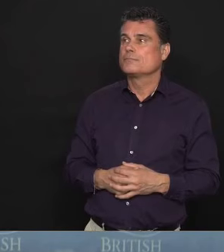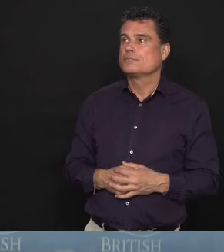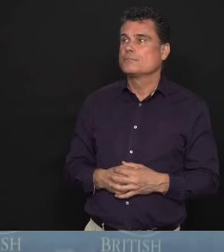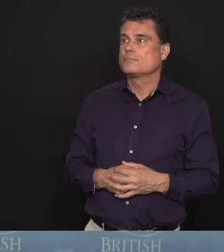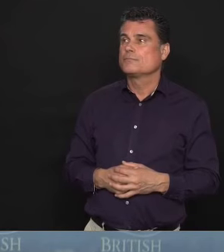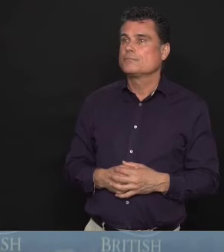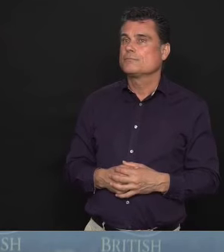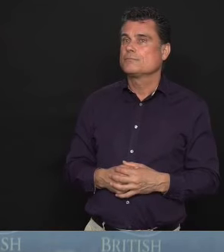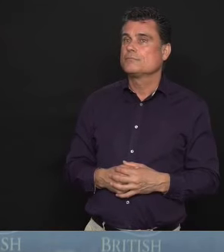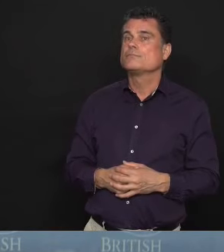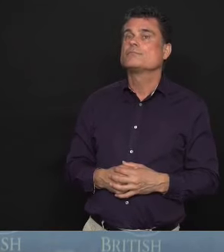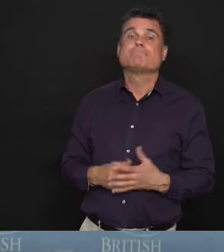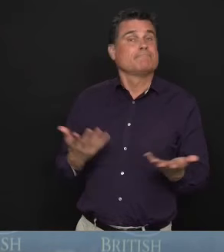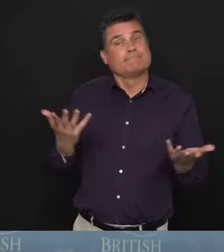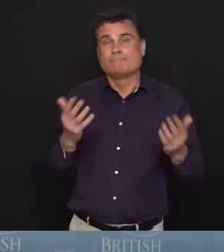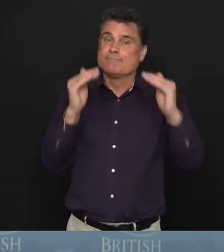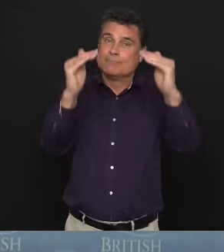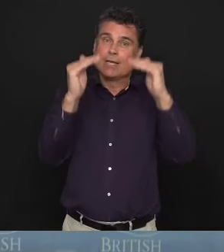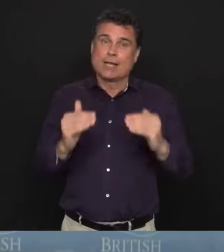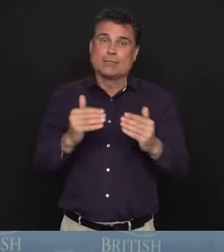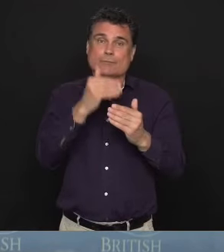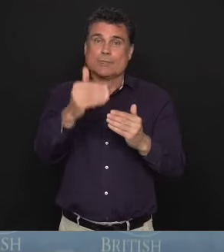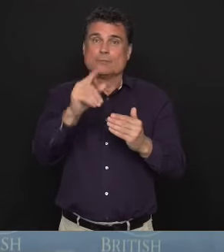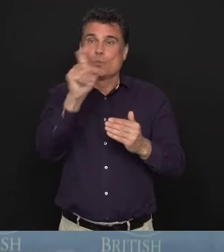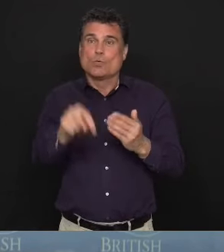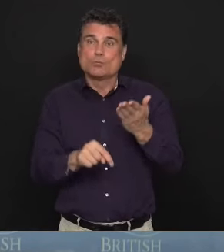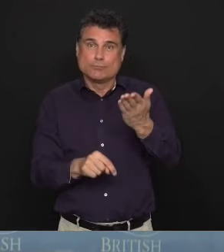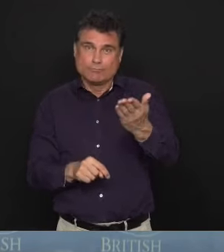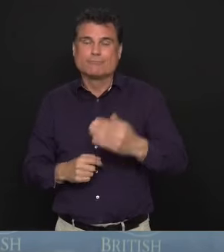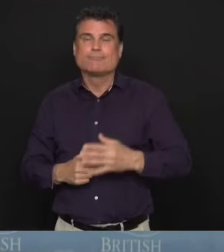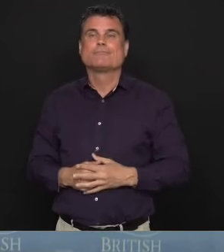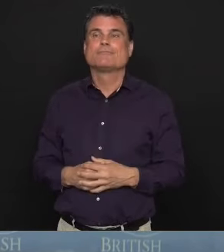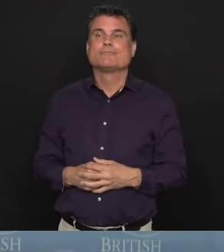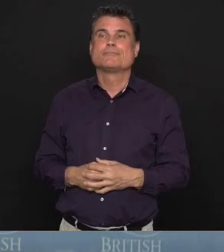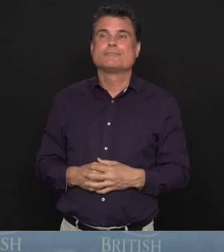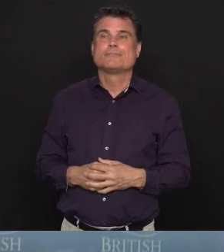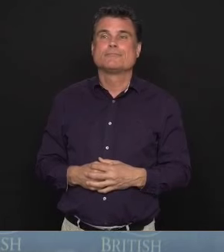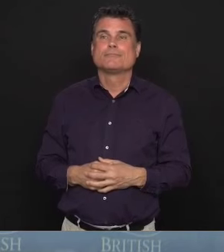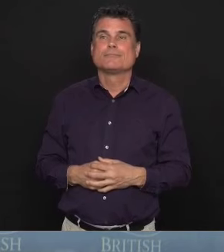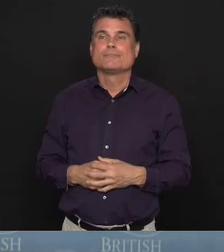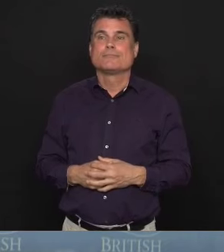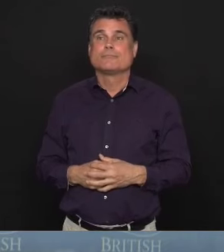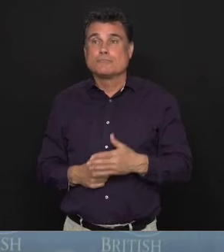Moving on, the next question is from Braden Dupeau, Peak News.